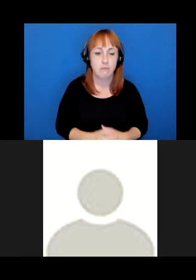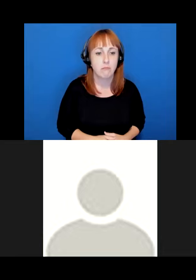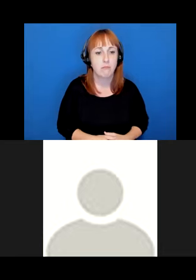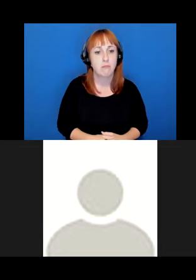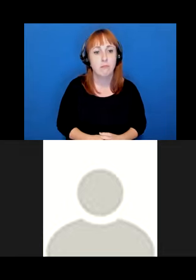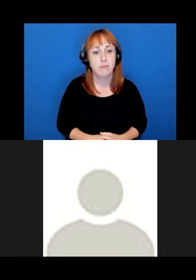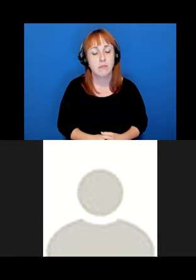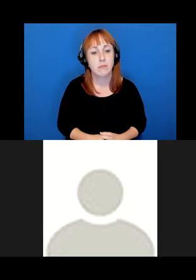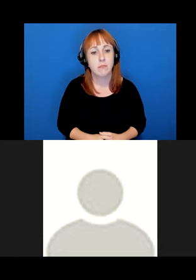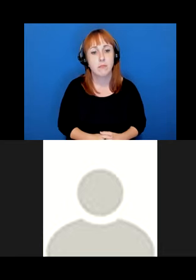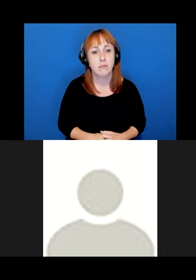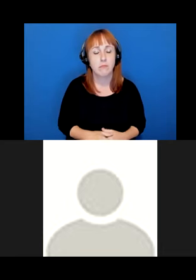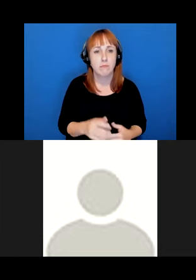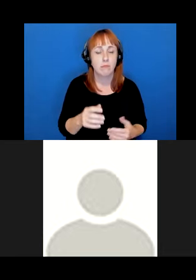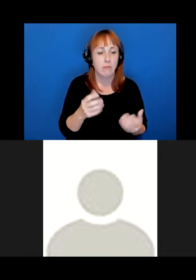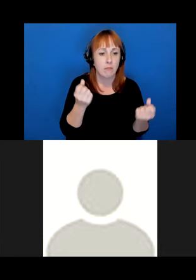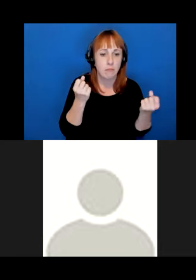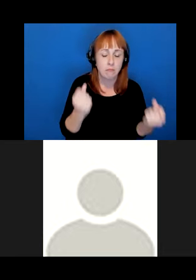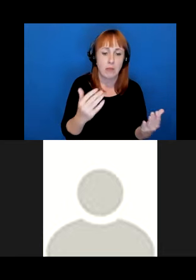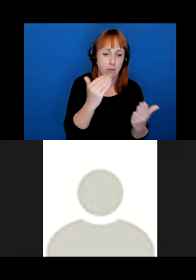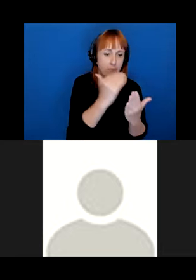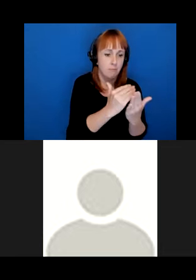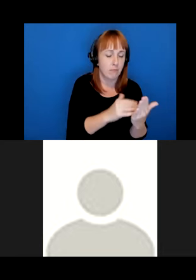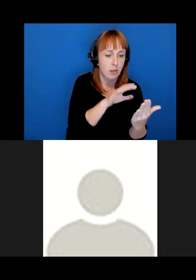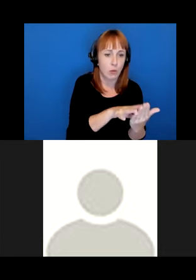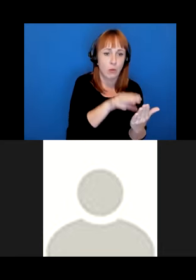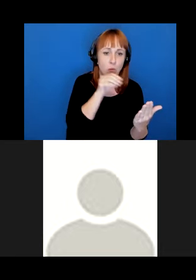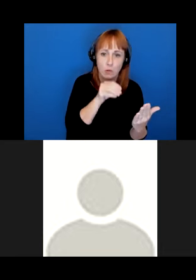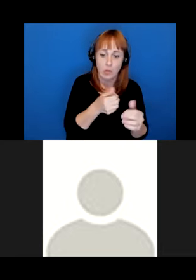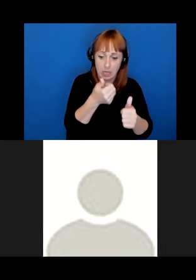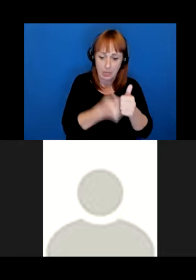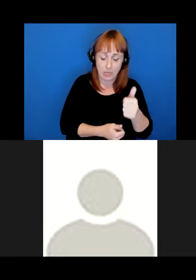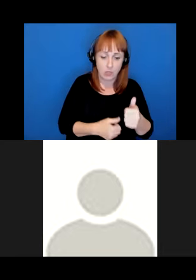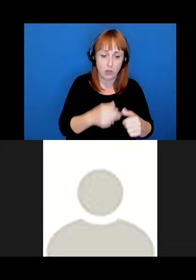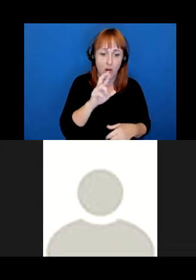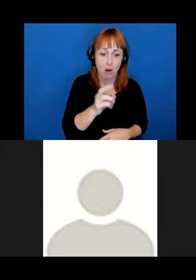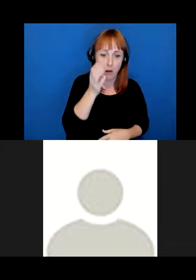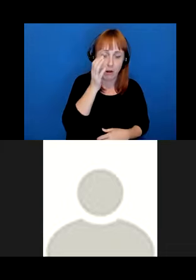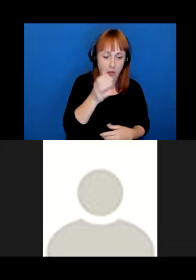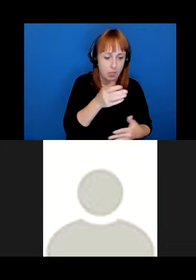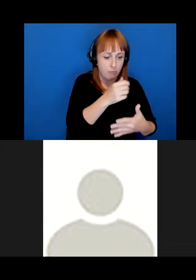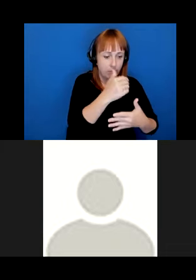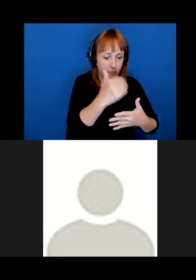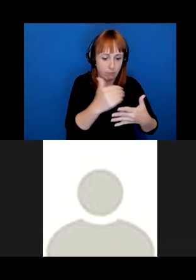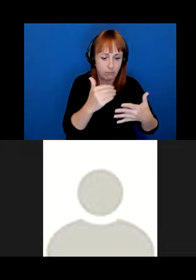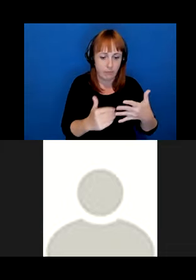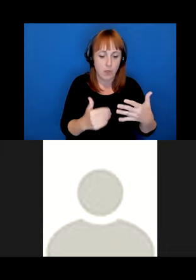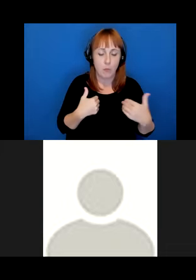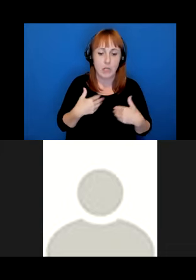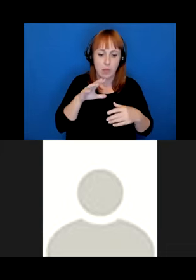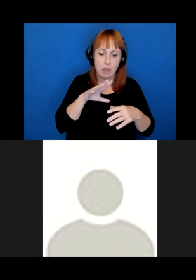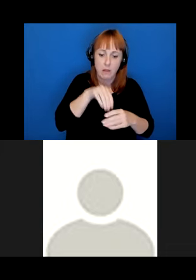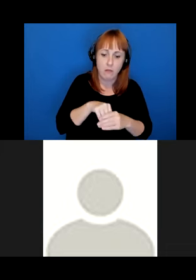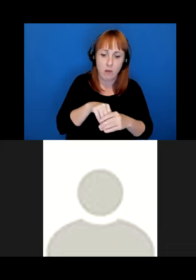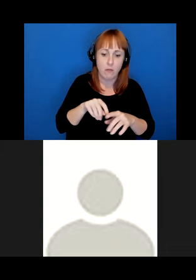There are many lessons to take from this, a major one being that each discreetly named R concept must be informed by and responsive to the